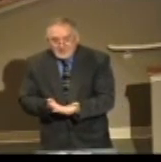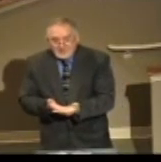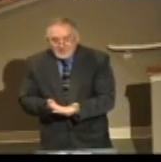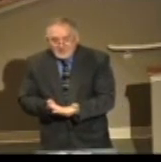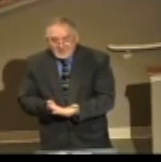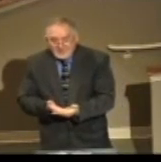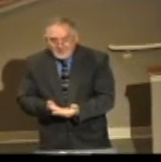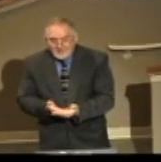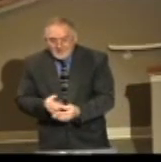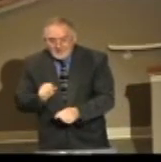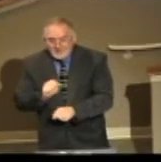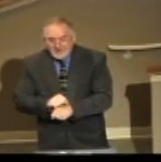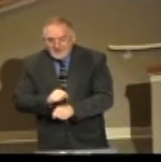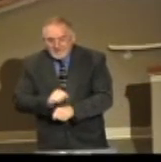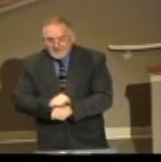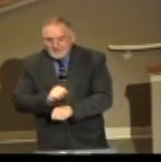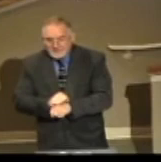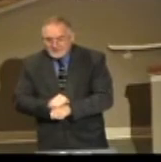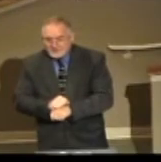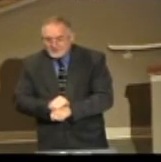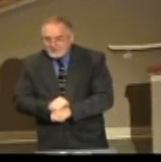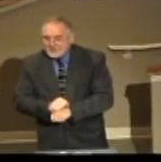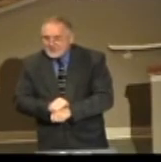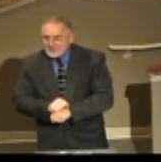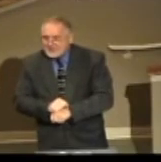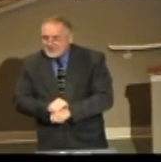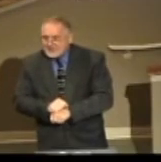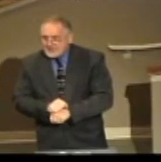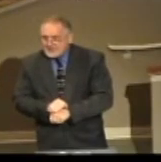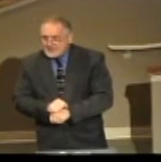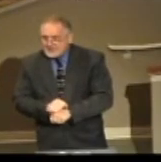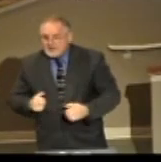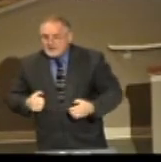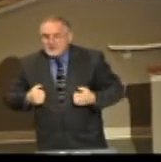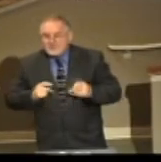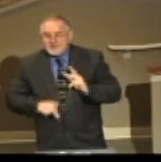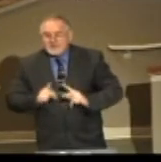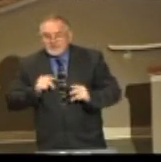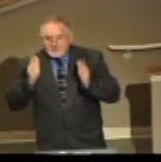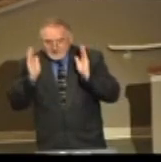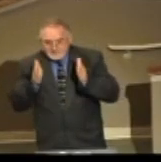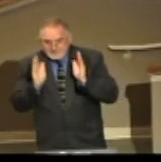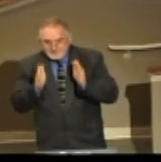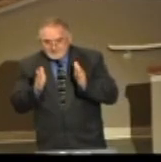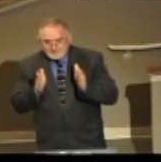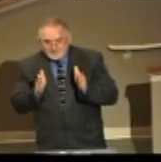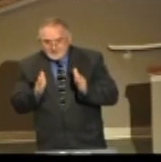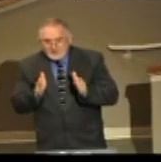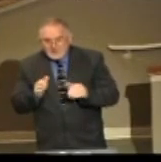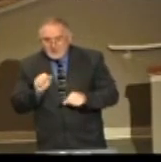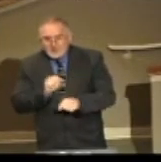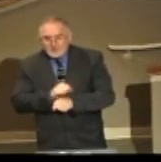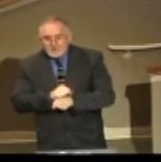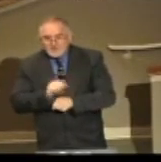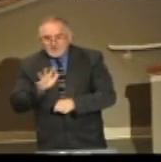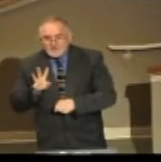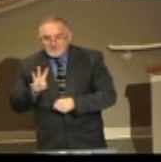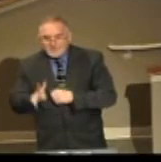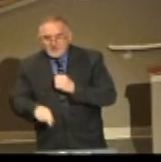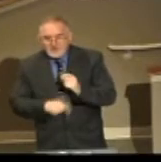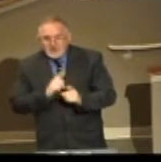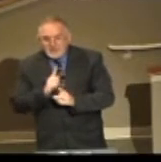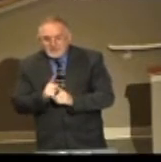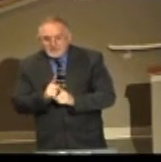And I worked 54 hours. Listen. Hey, young people, listen to me. I worked 54 hours at a job